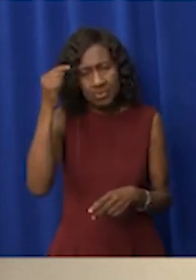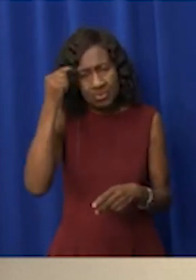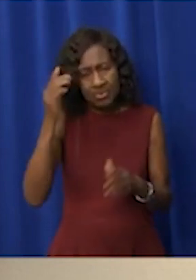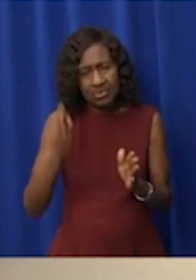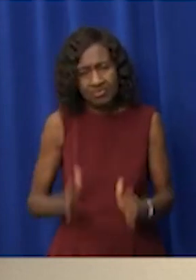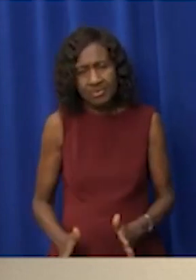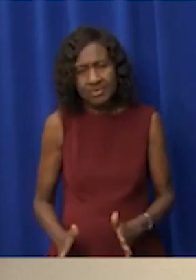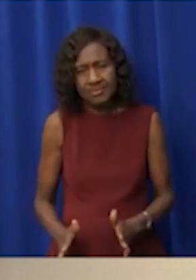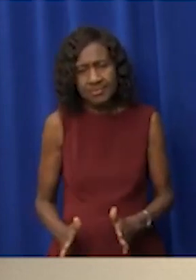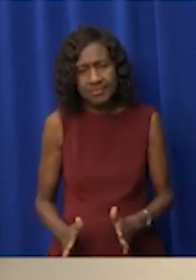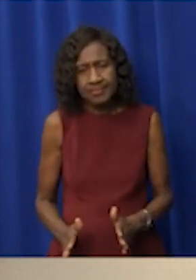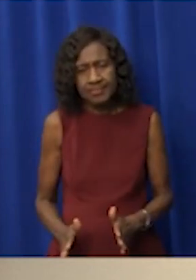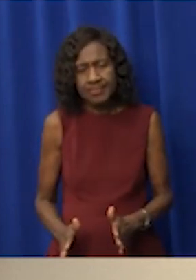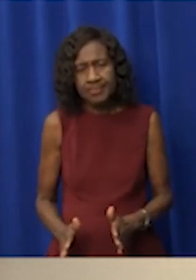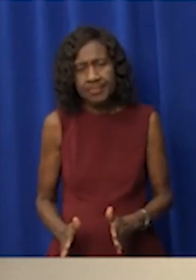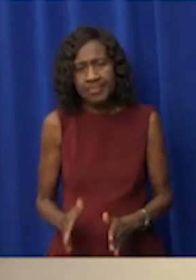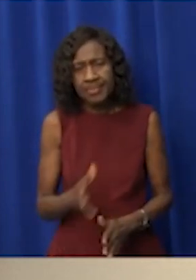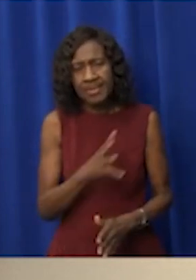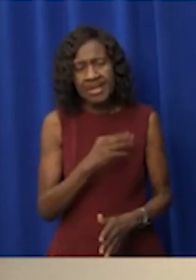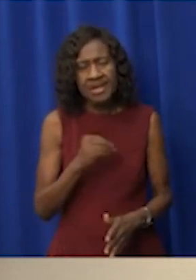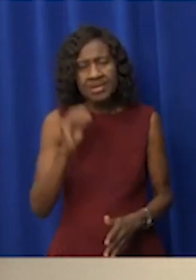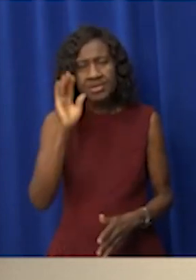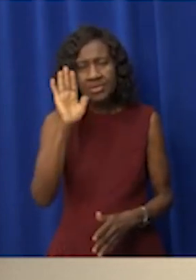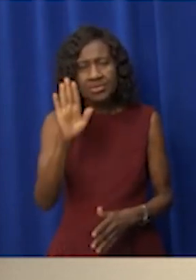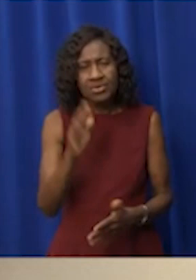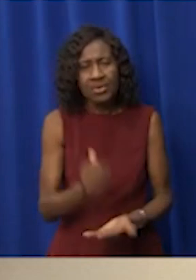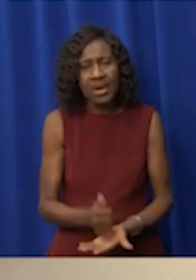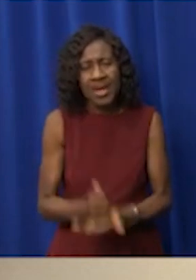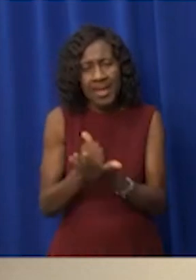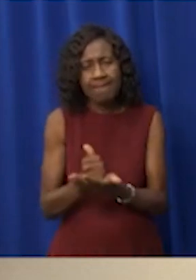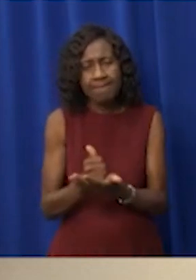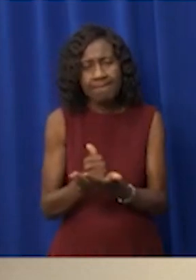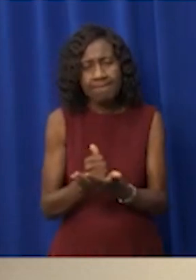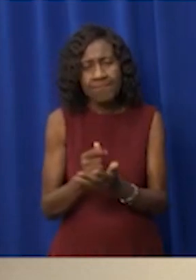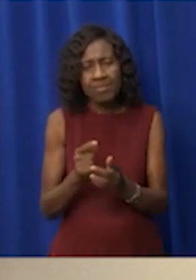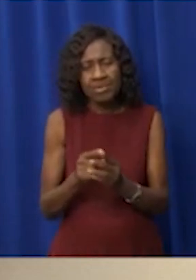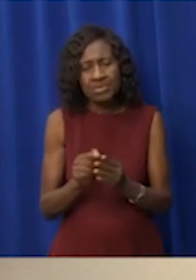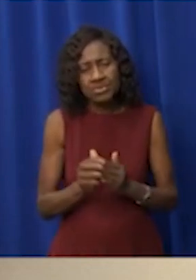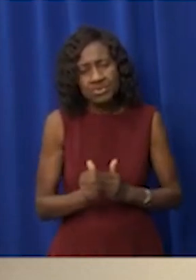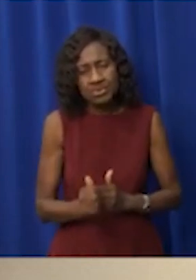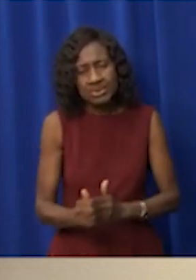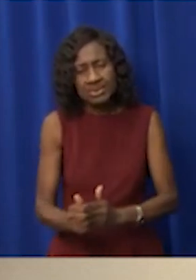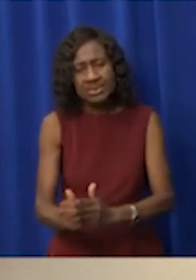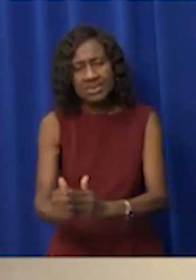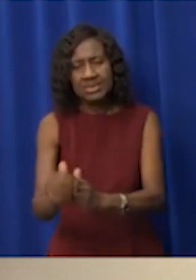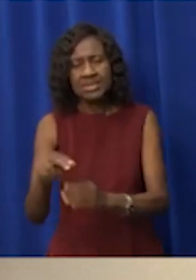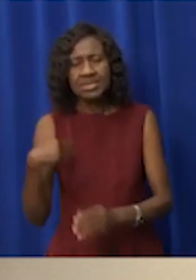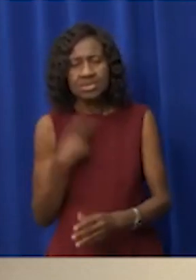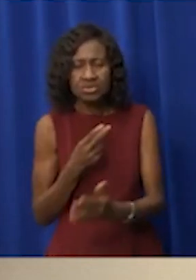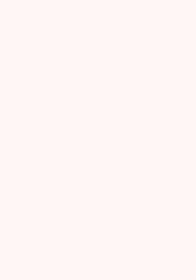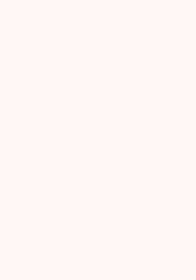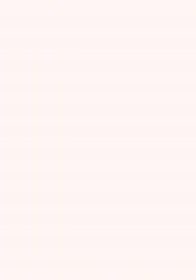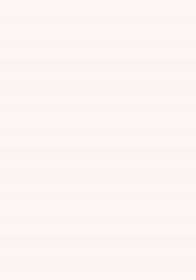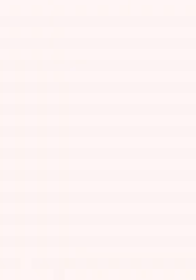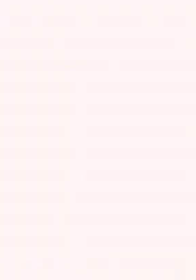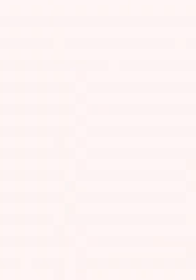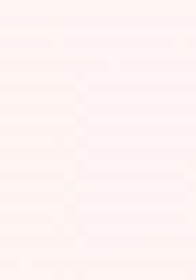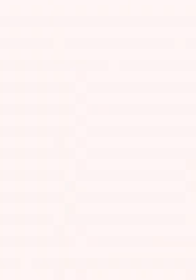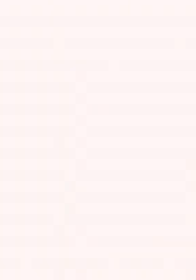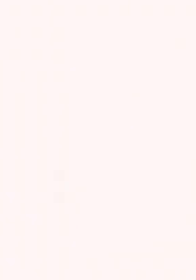help in steering us through what is already a major challenge. can't take